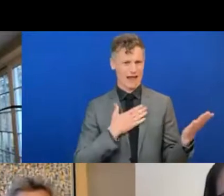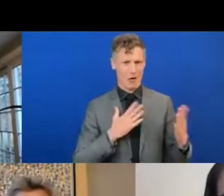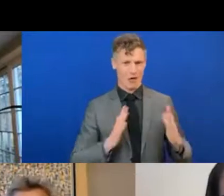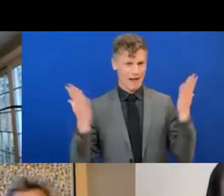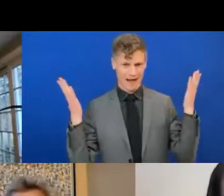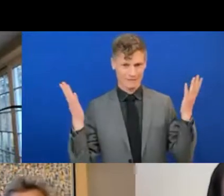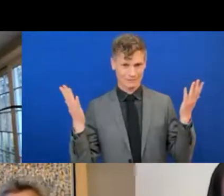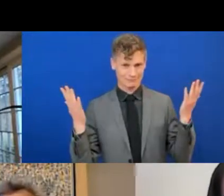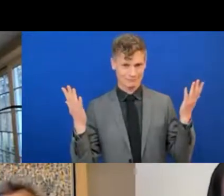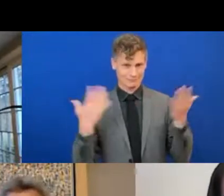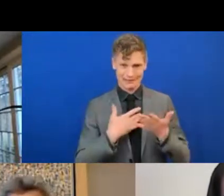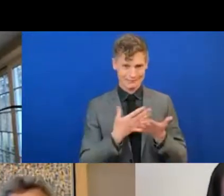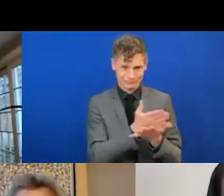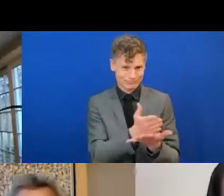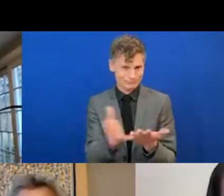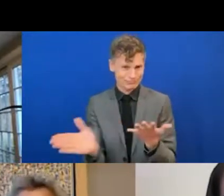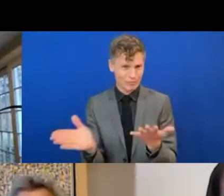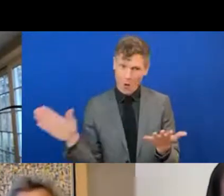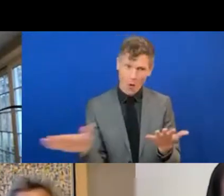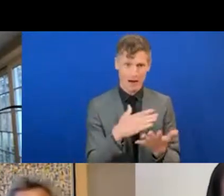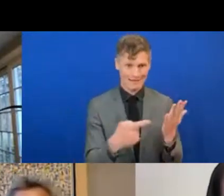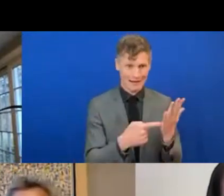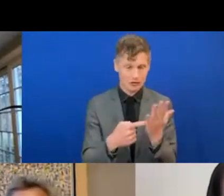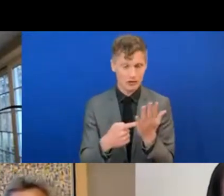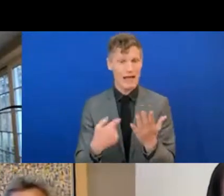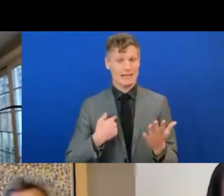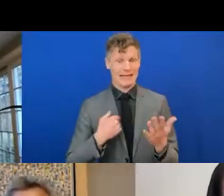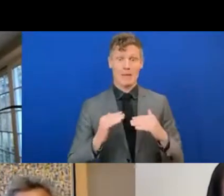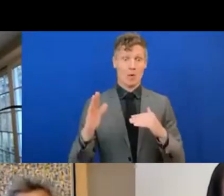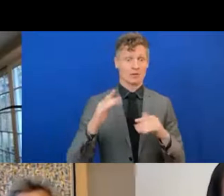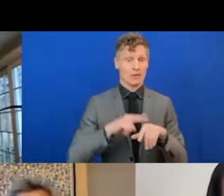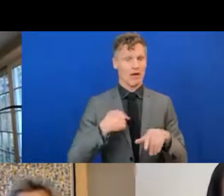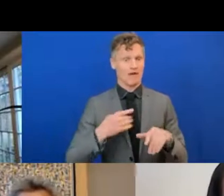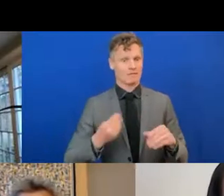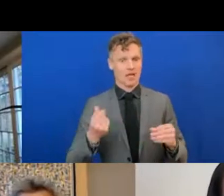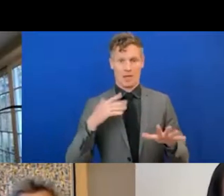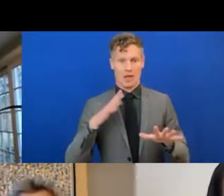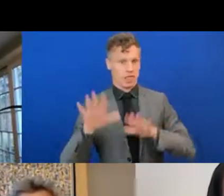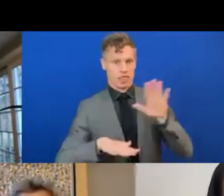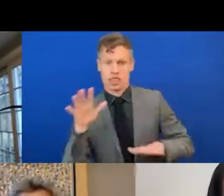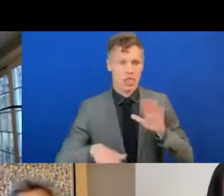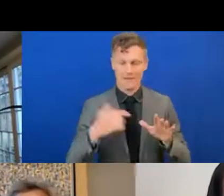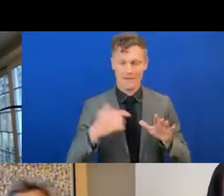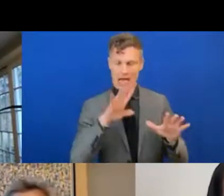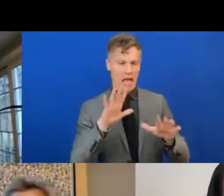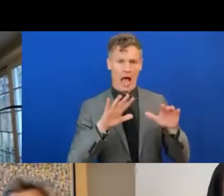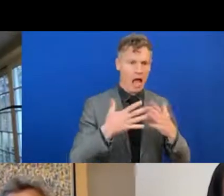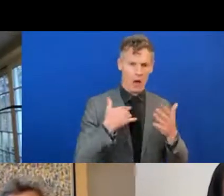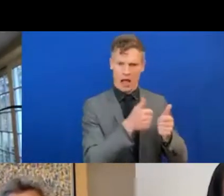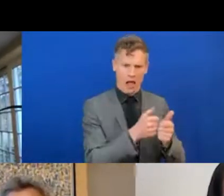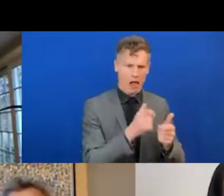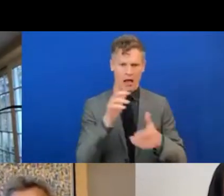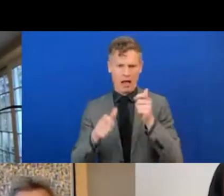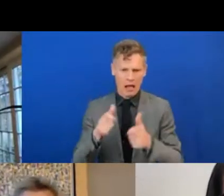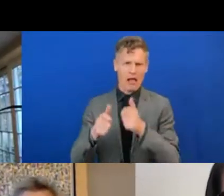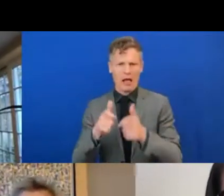spent most of my time trying to catch up with technology instead of technology working for me. And don't take me wrong.